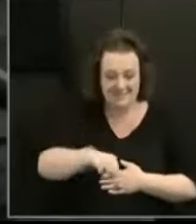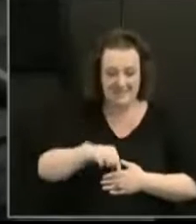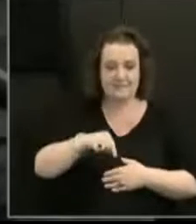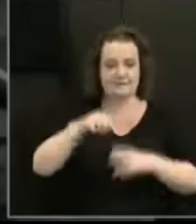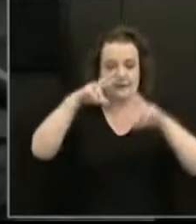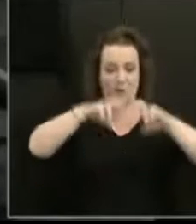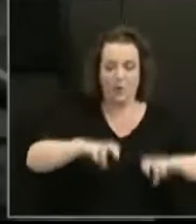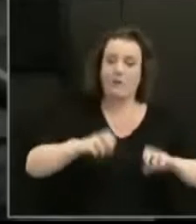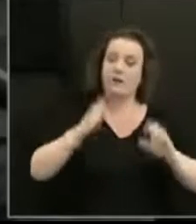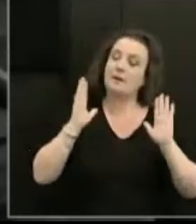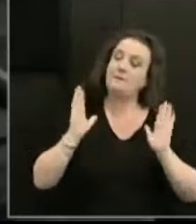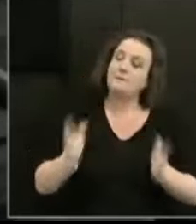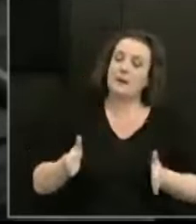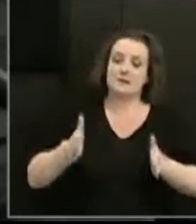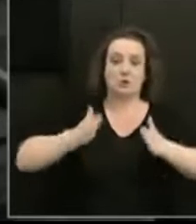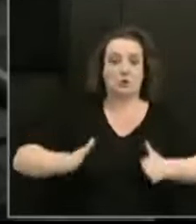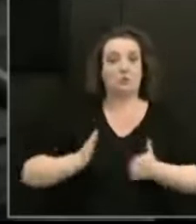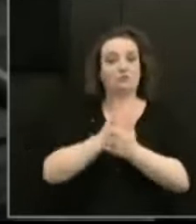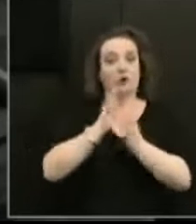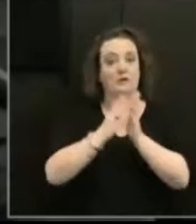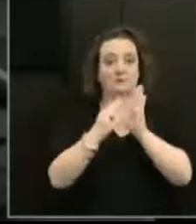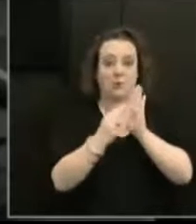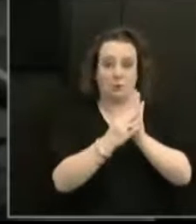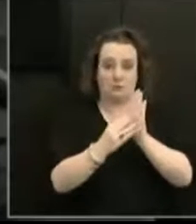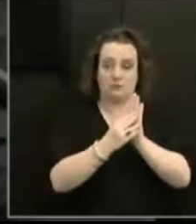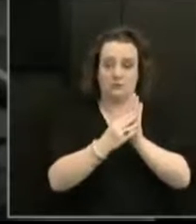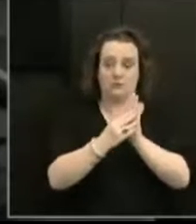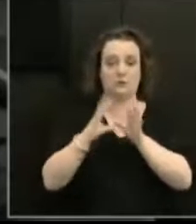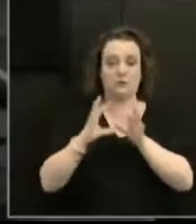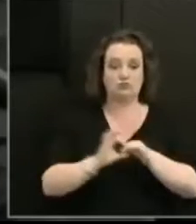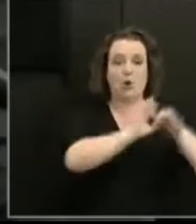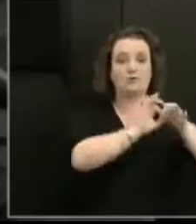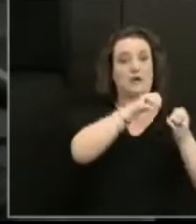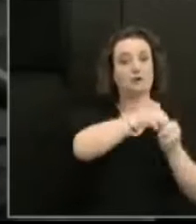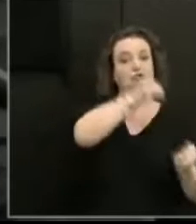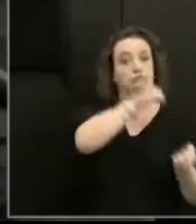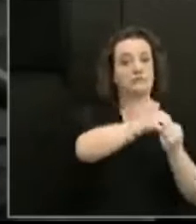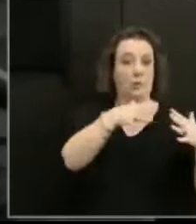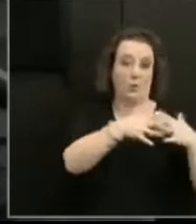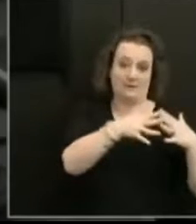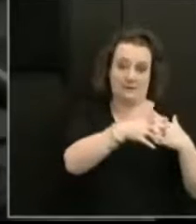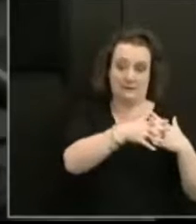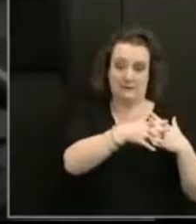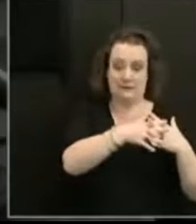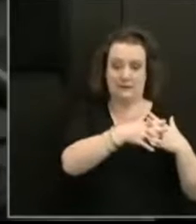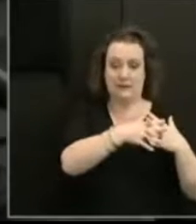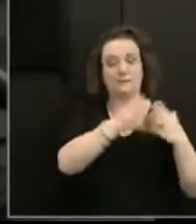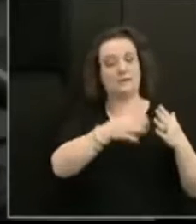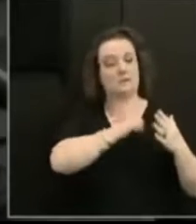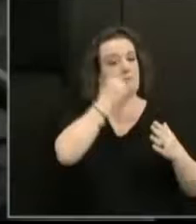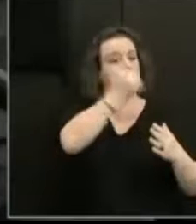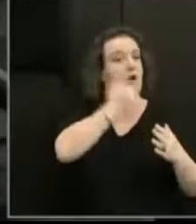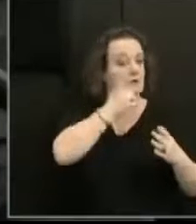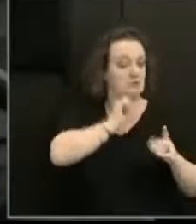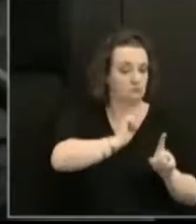human rights approach consistent with Te Tiriti o Waitangi. This means te no rangatiratanga, full